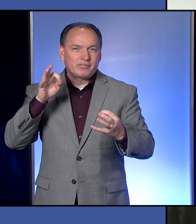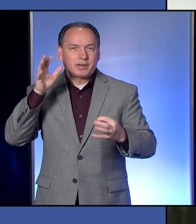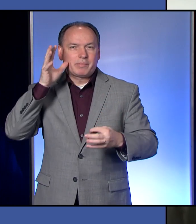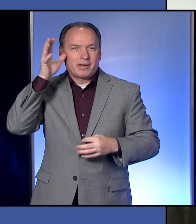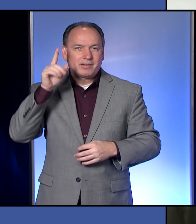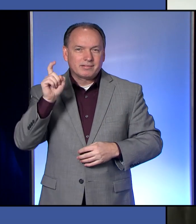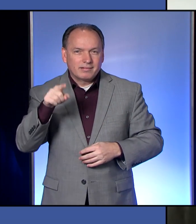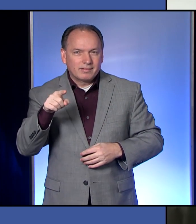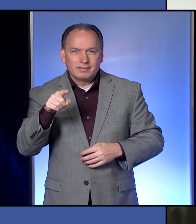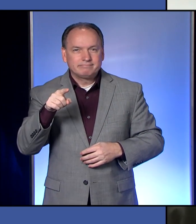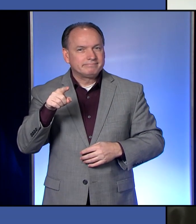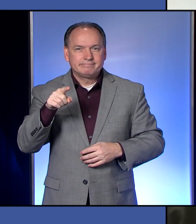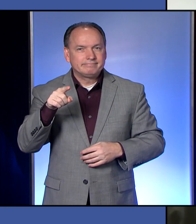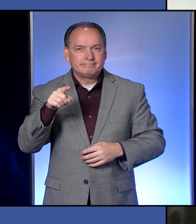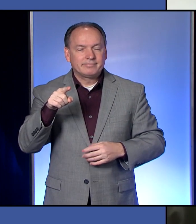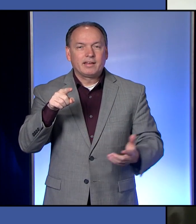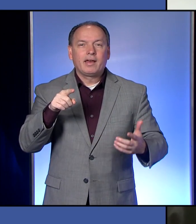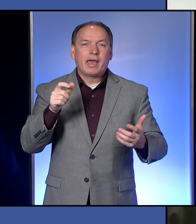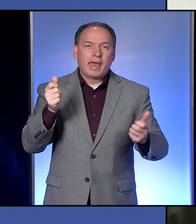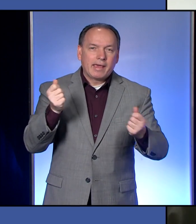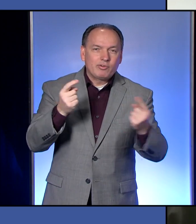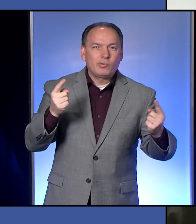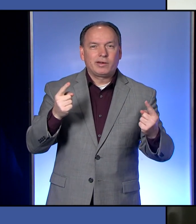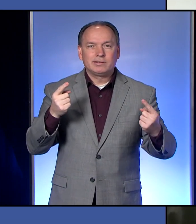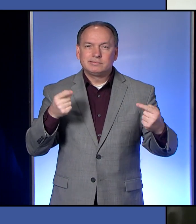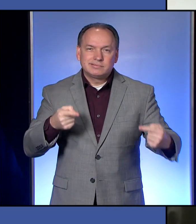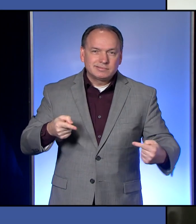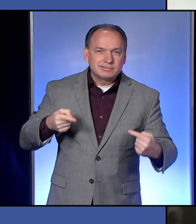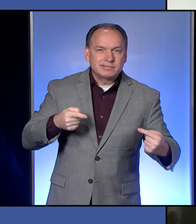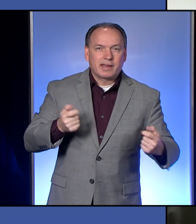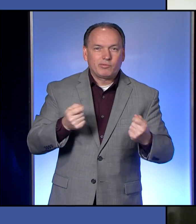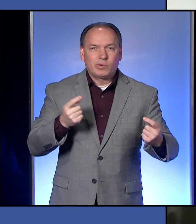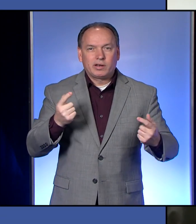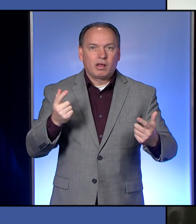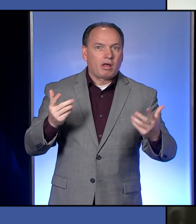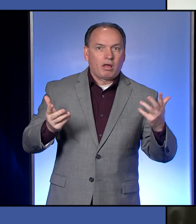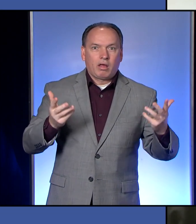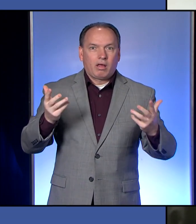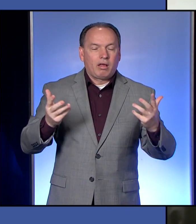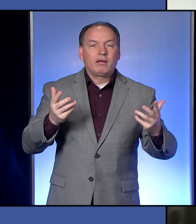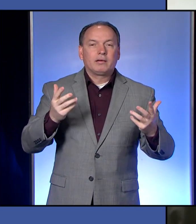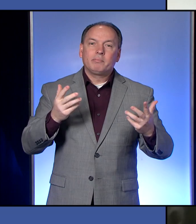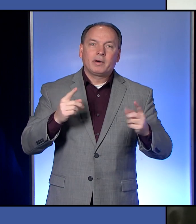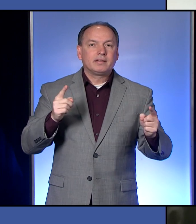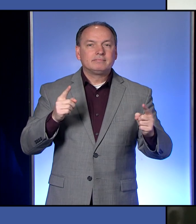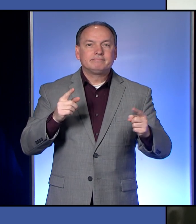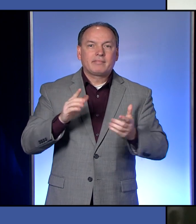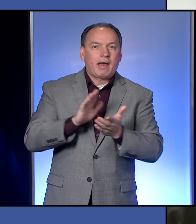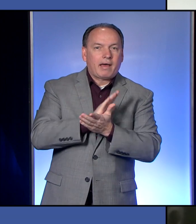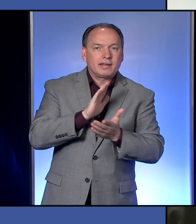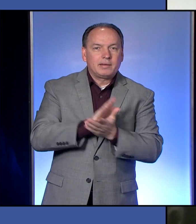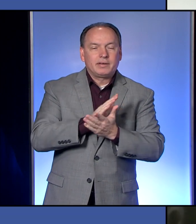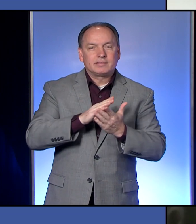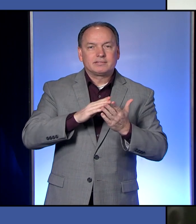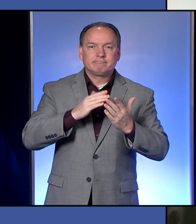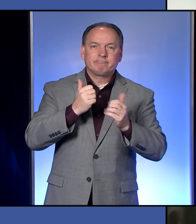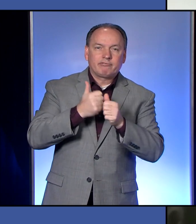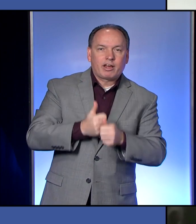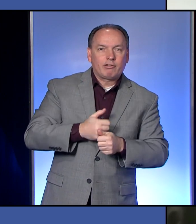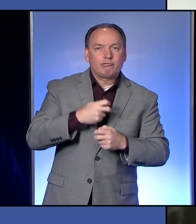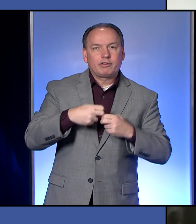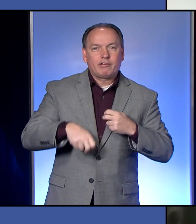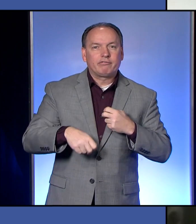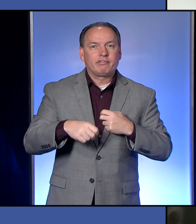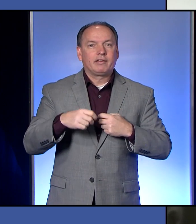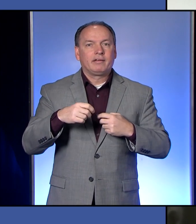juggling how to do this with their children at home. The academics are tough. It's hard being a teacher if you're